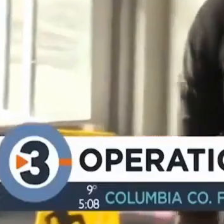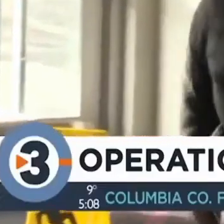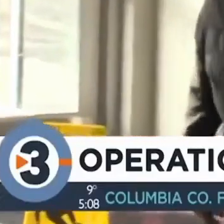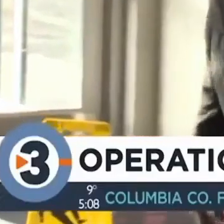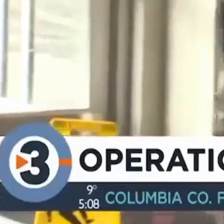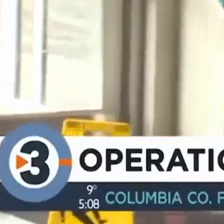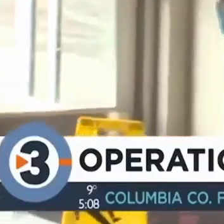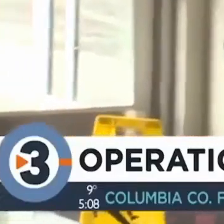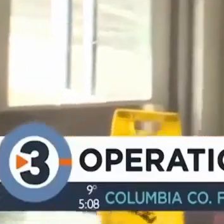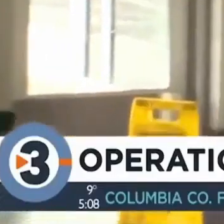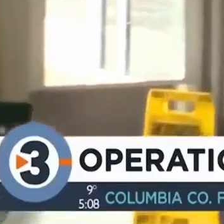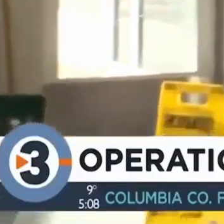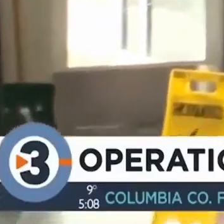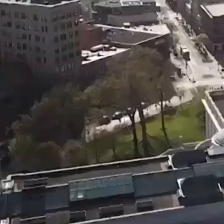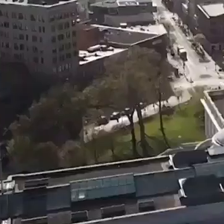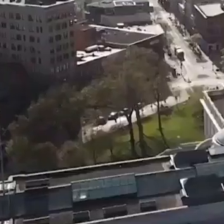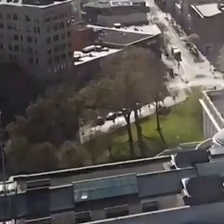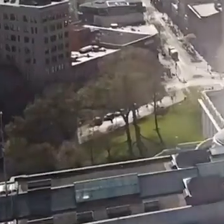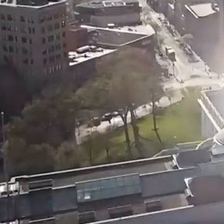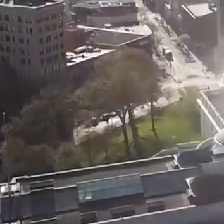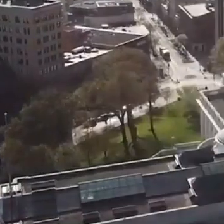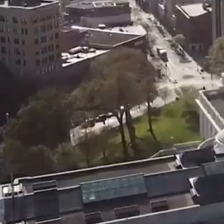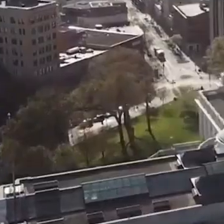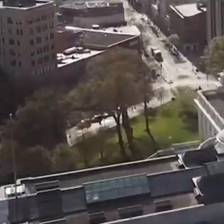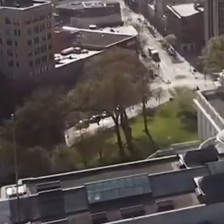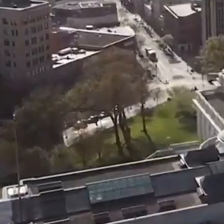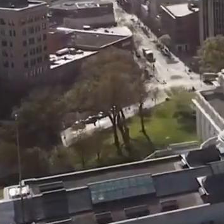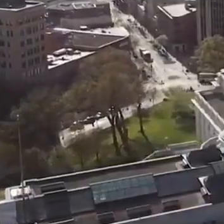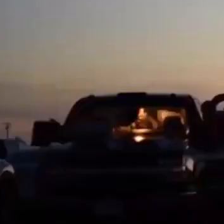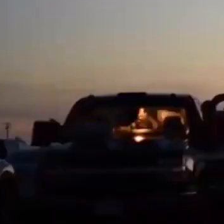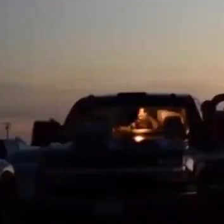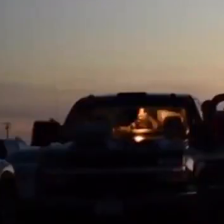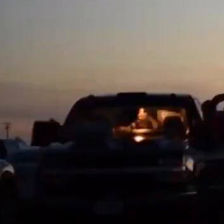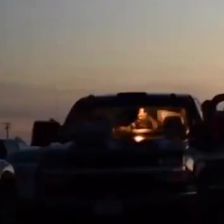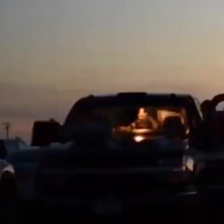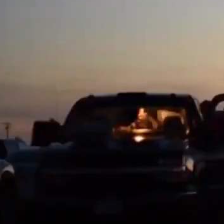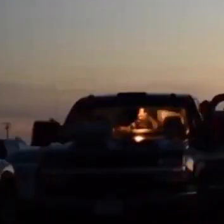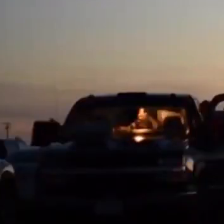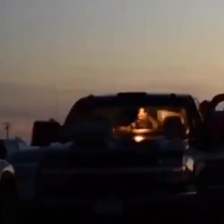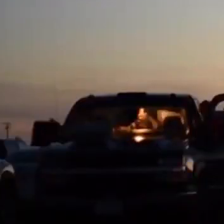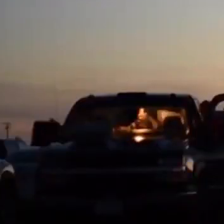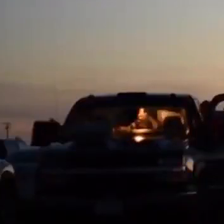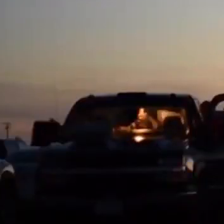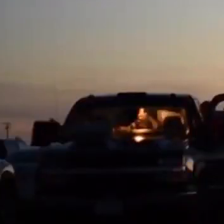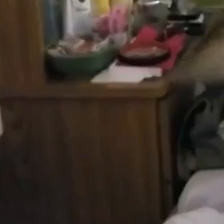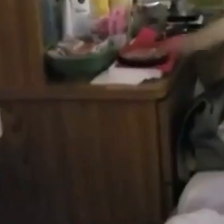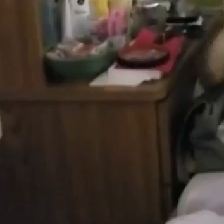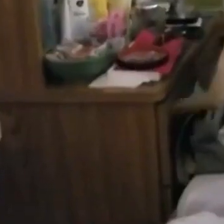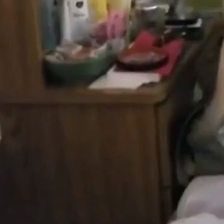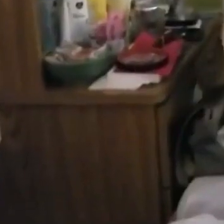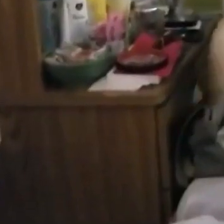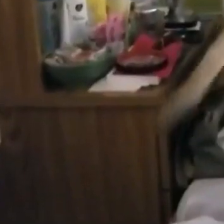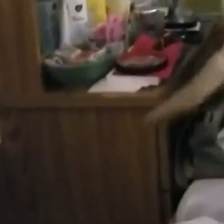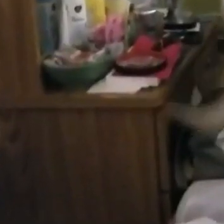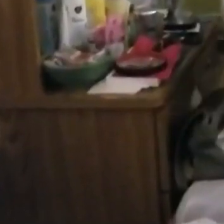must also offer our neighbors a promise of a better tomorrow. A promise that each of us must play a part in delivering by doing